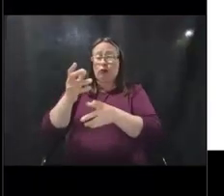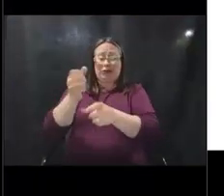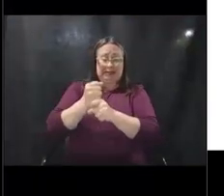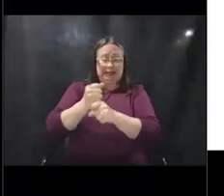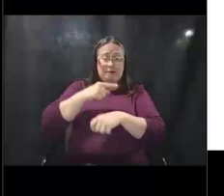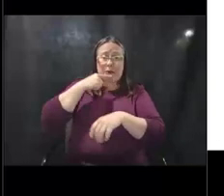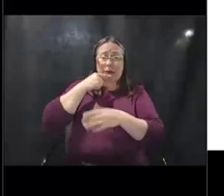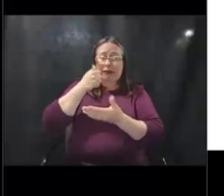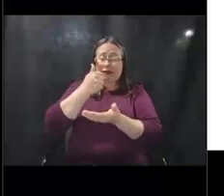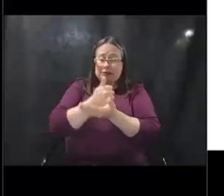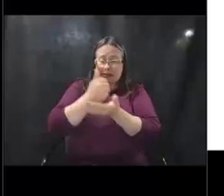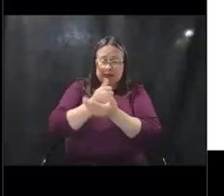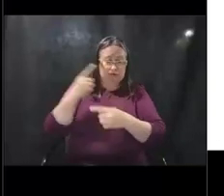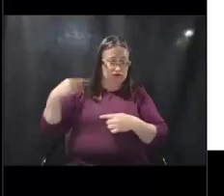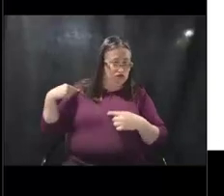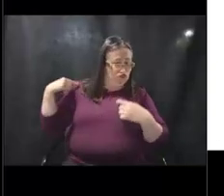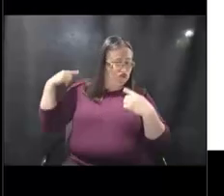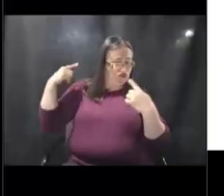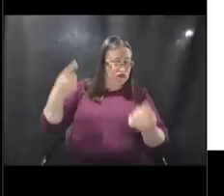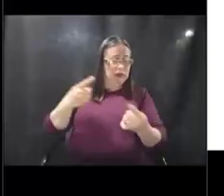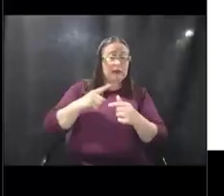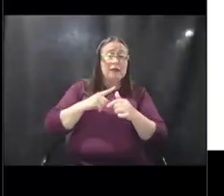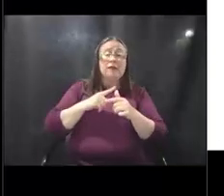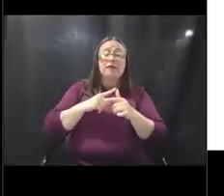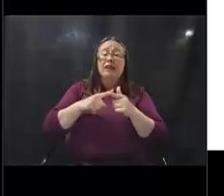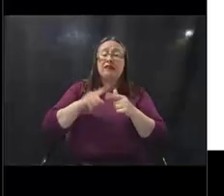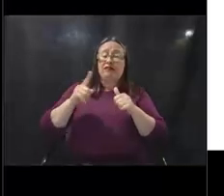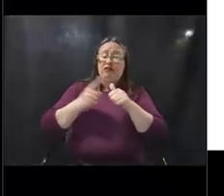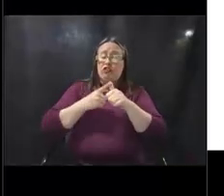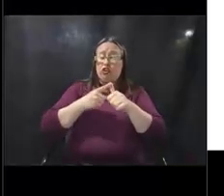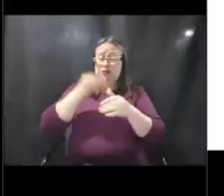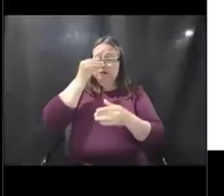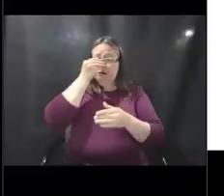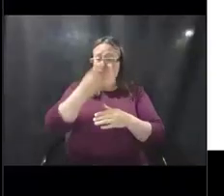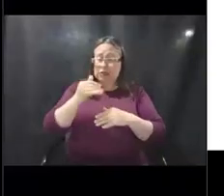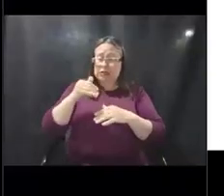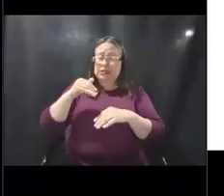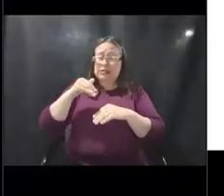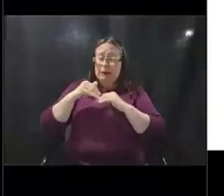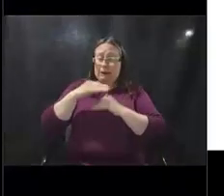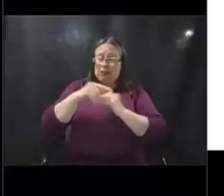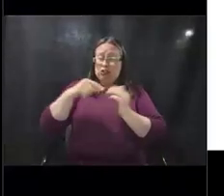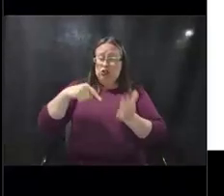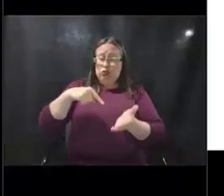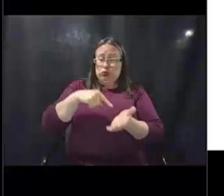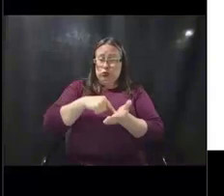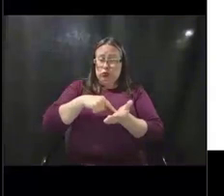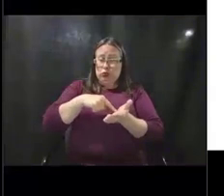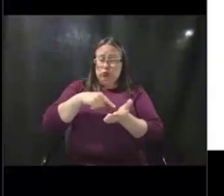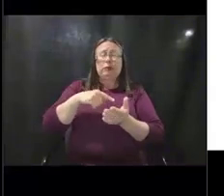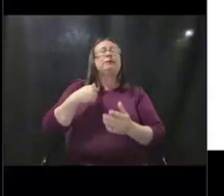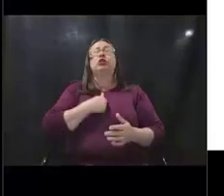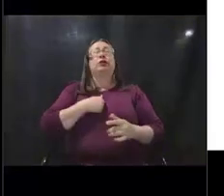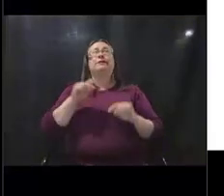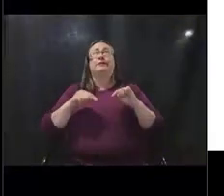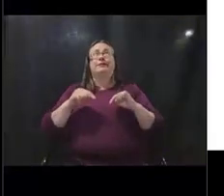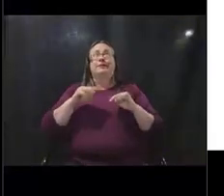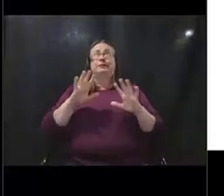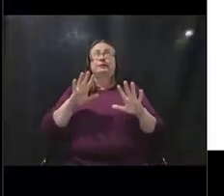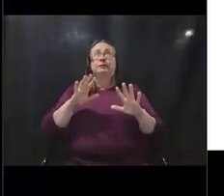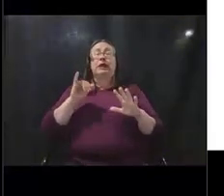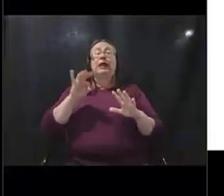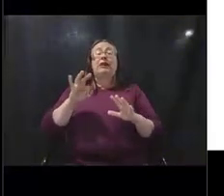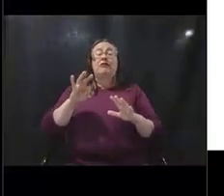assistance funding for vaccination, then your first information submission was due, I'm sorry, FEMA had already